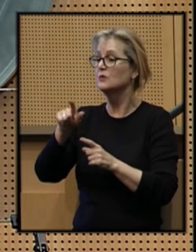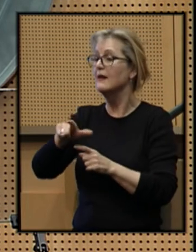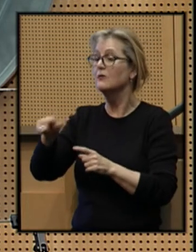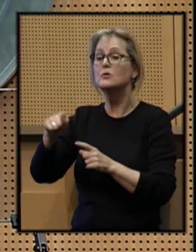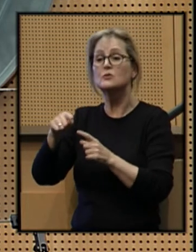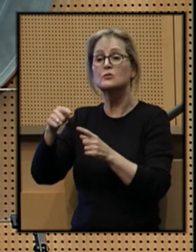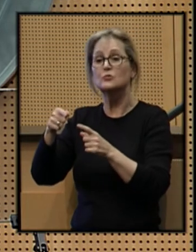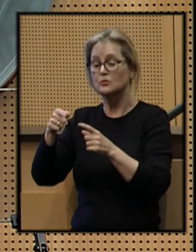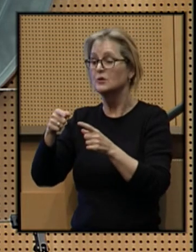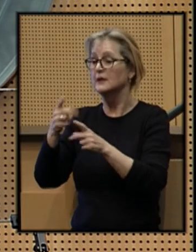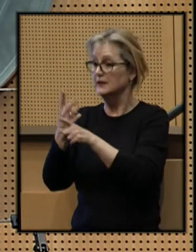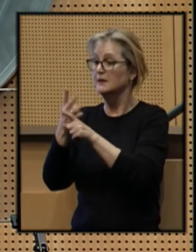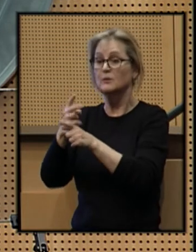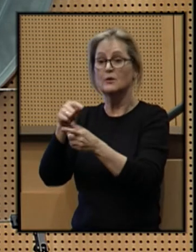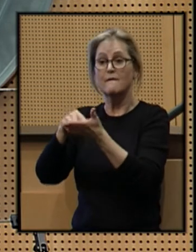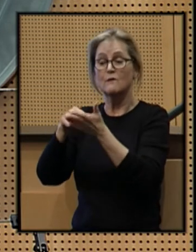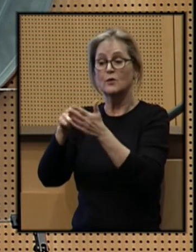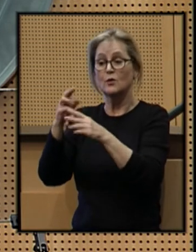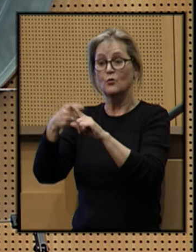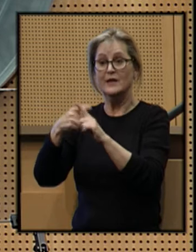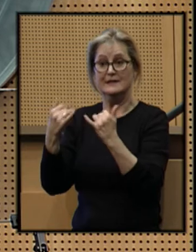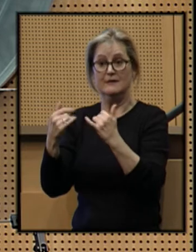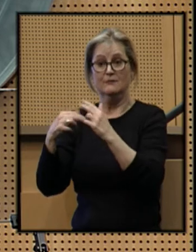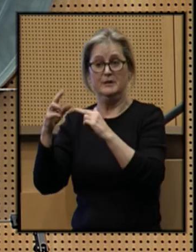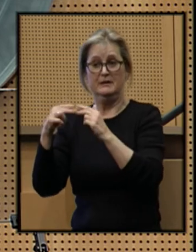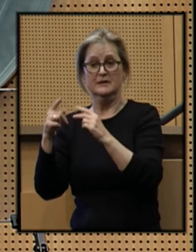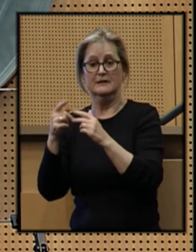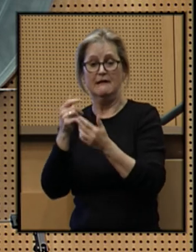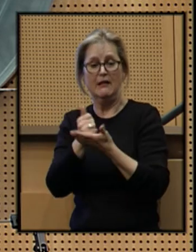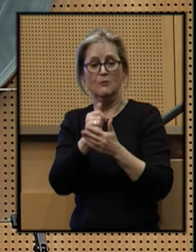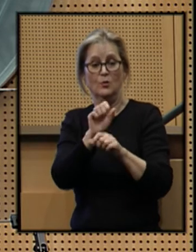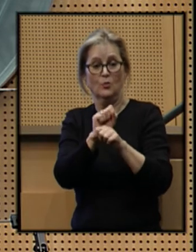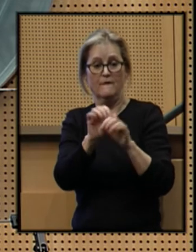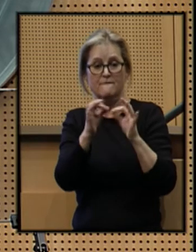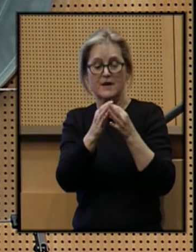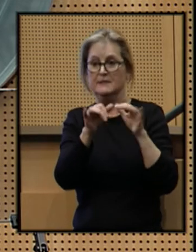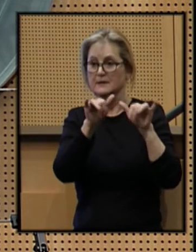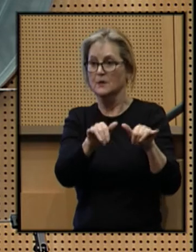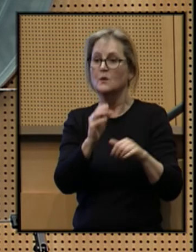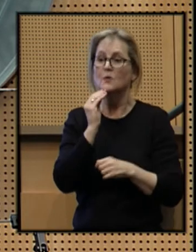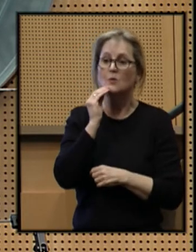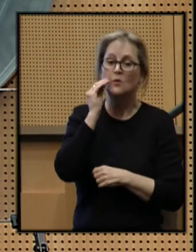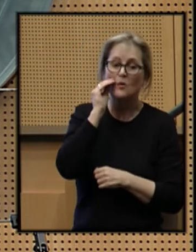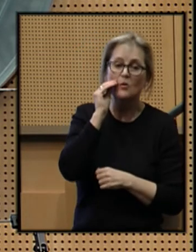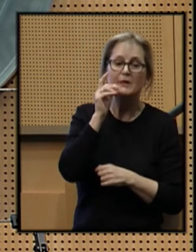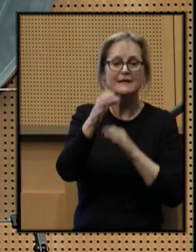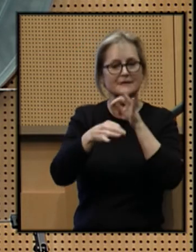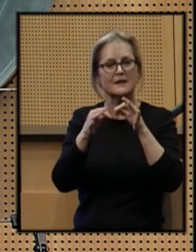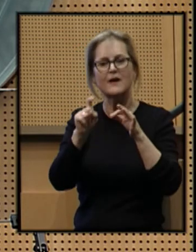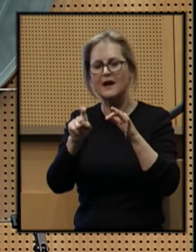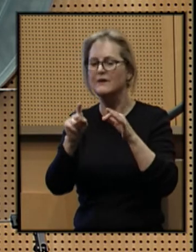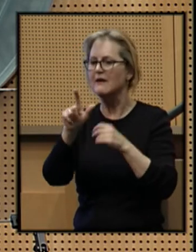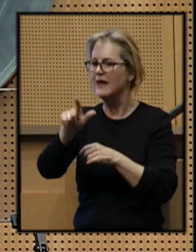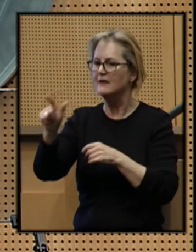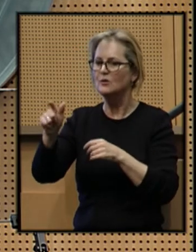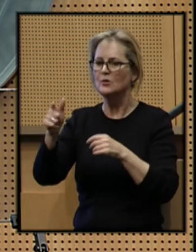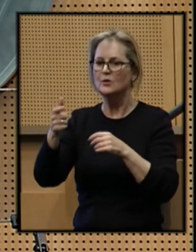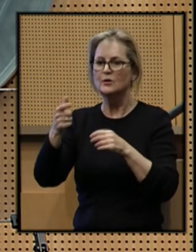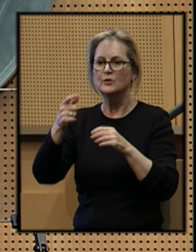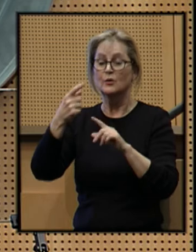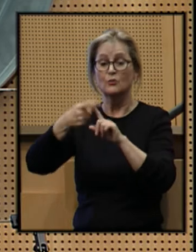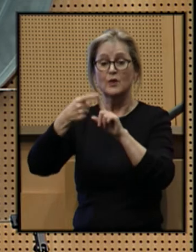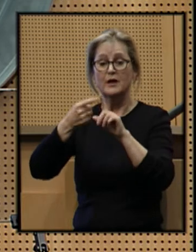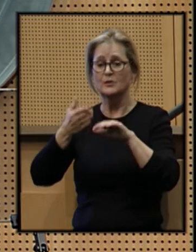in existing buildings. This will help working families to stay in their homes instead of having landlords raise their